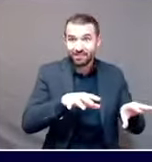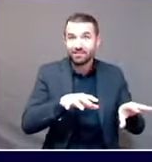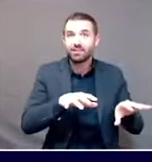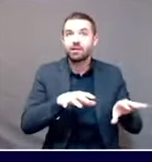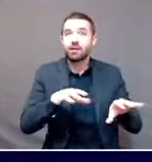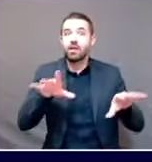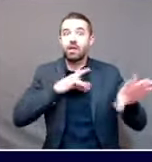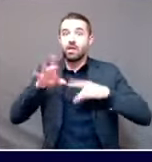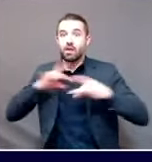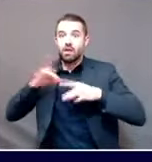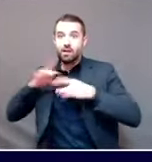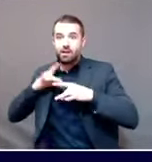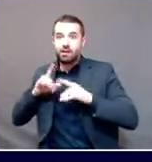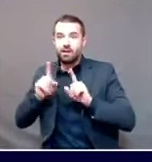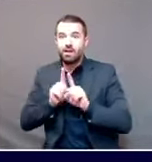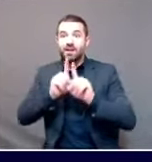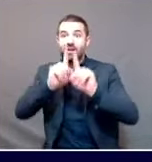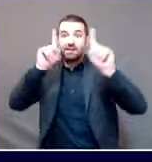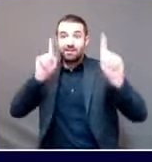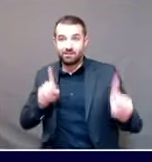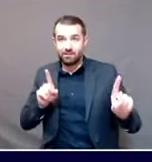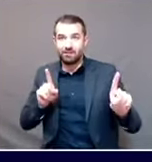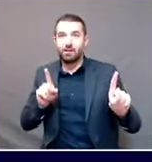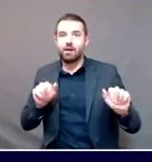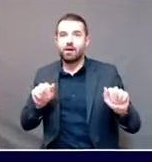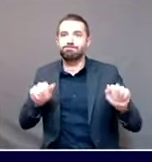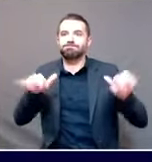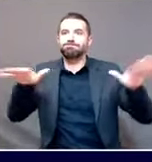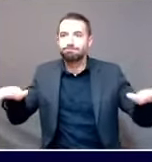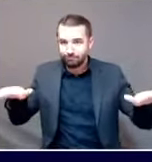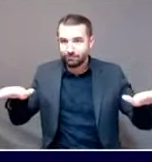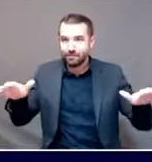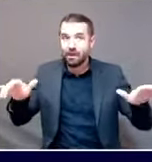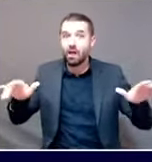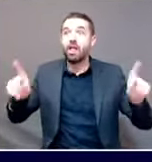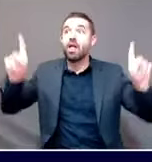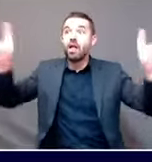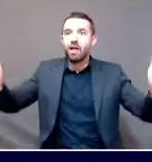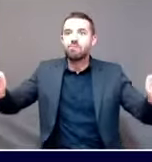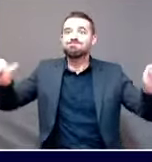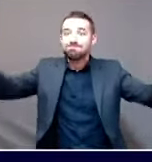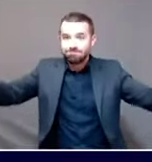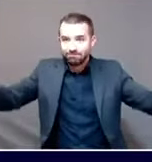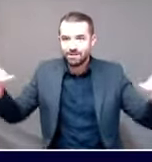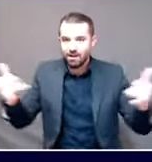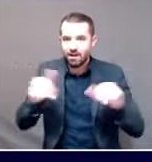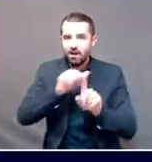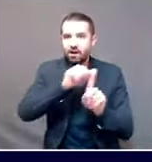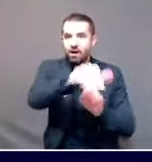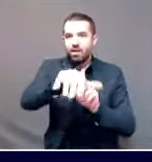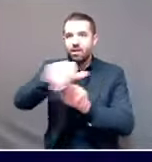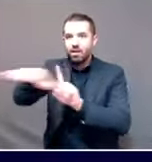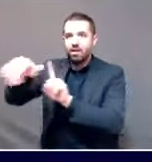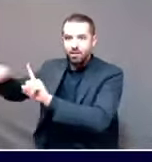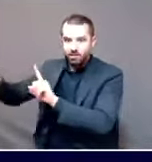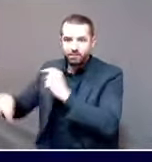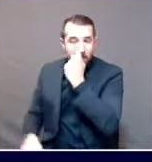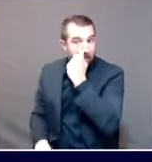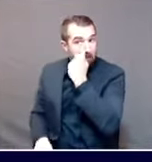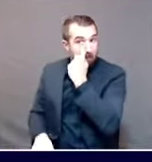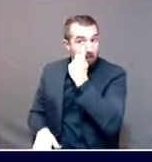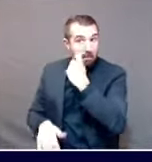These forces mean that the number of new positive case reports that Maine CDC receives every day